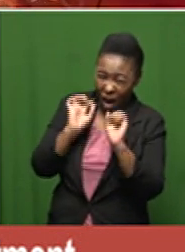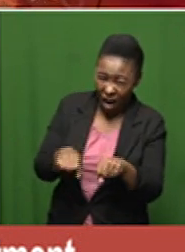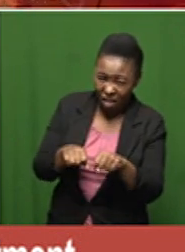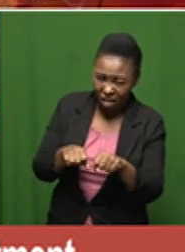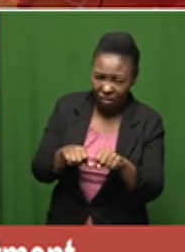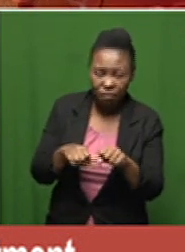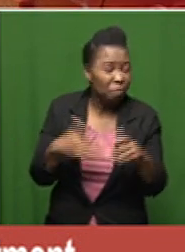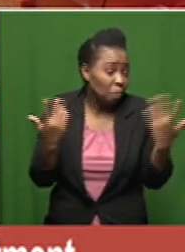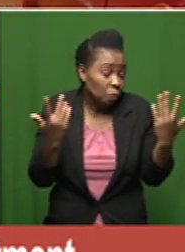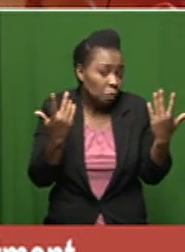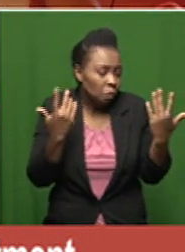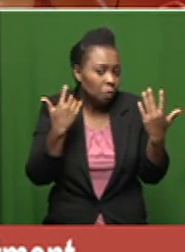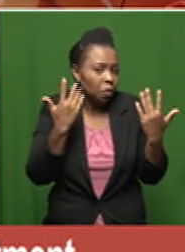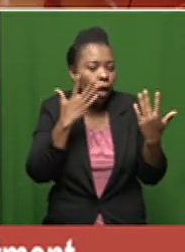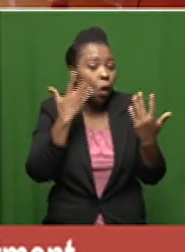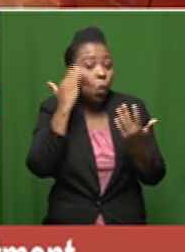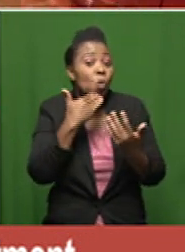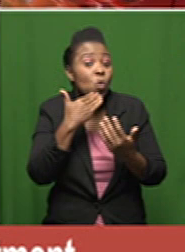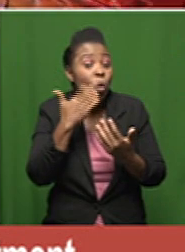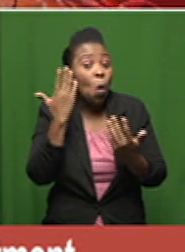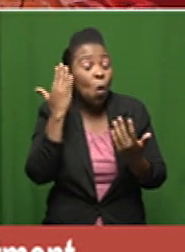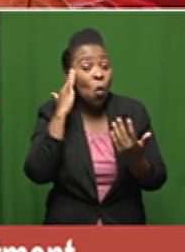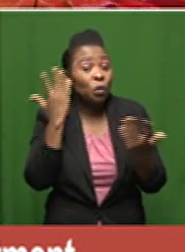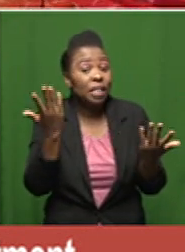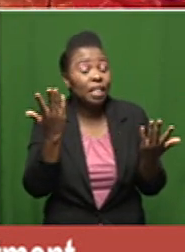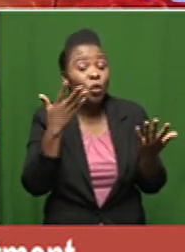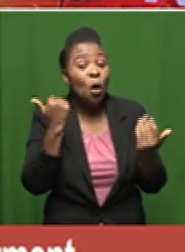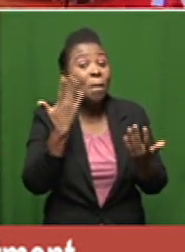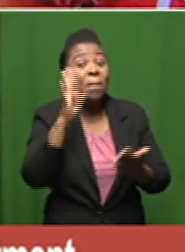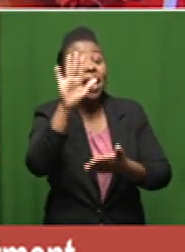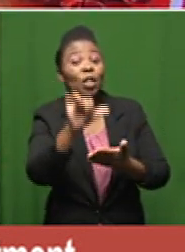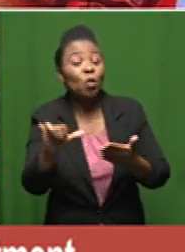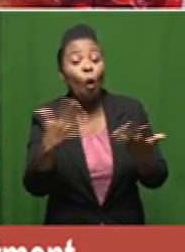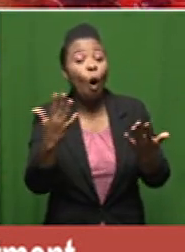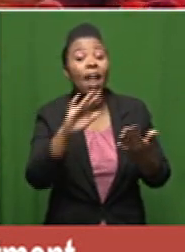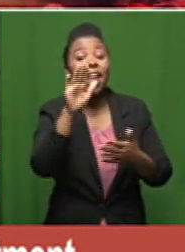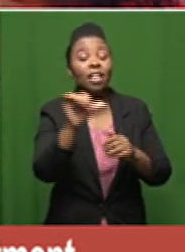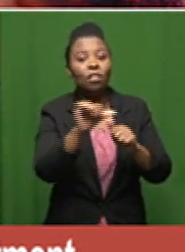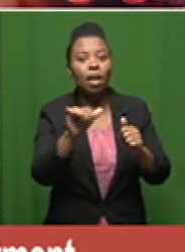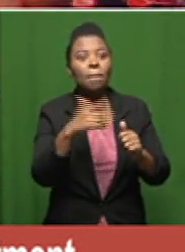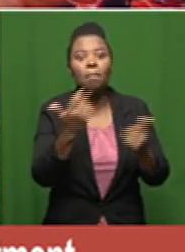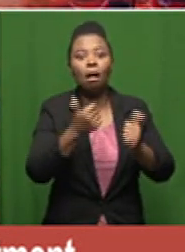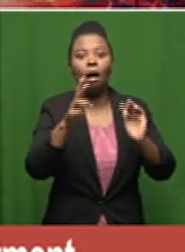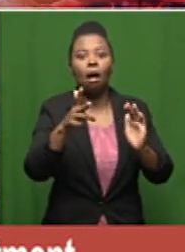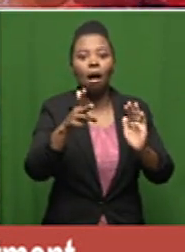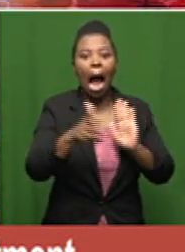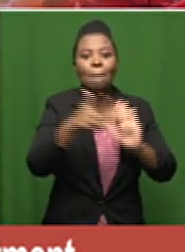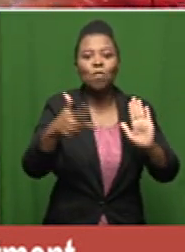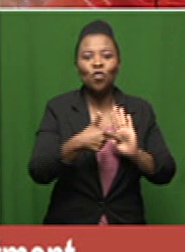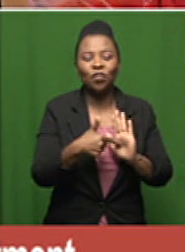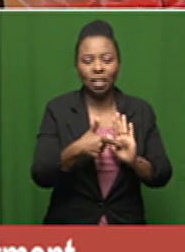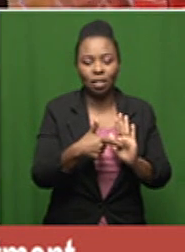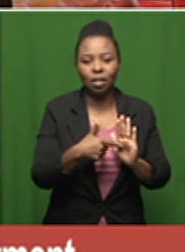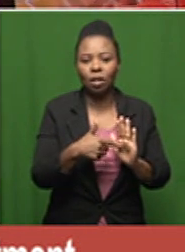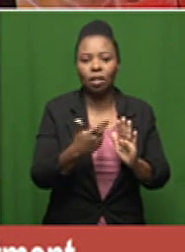yes who knows you know maybe by the time we we have another discussion next week or the next few weeks it would have been approved so things can change and we as doctors